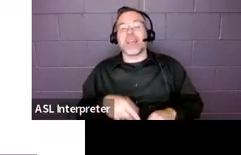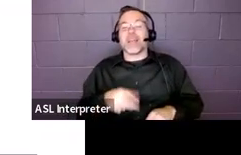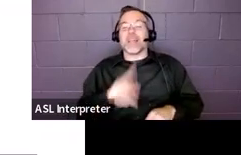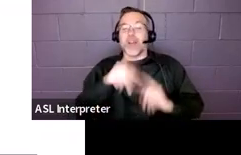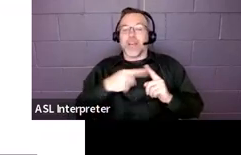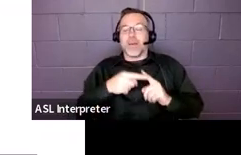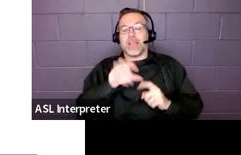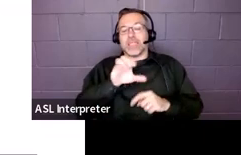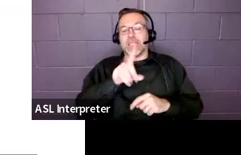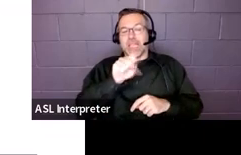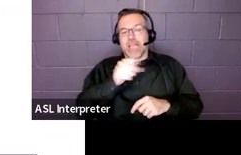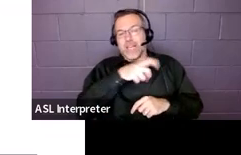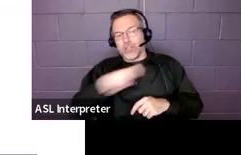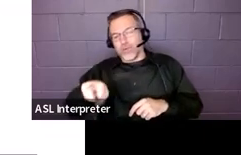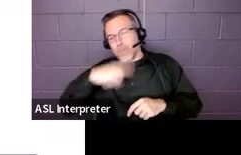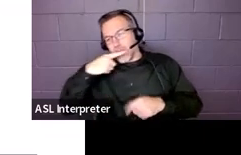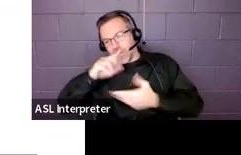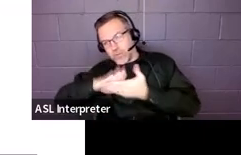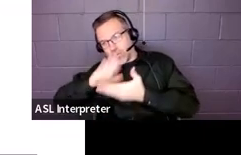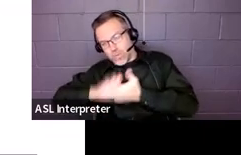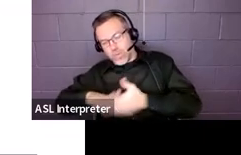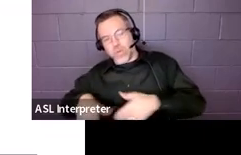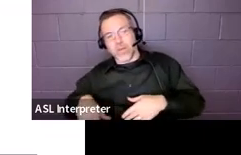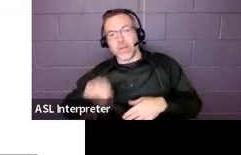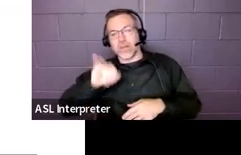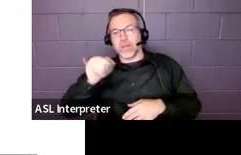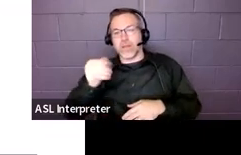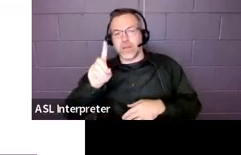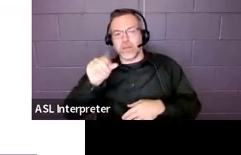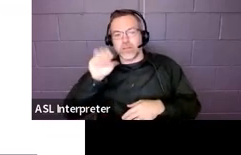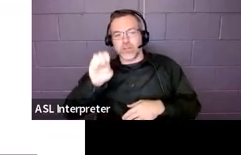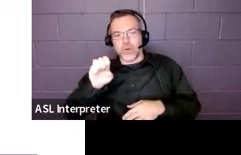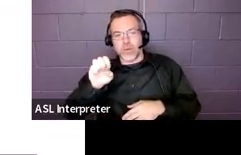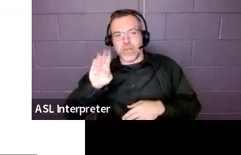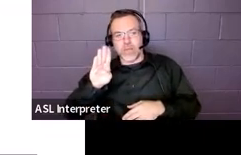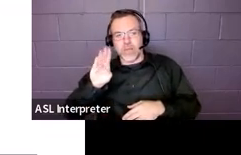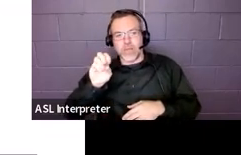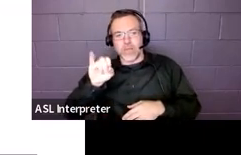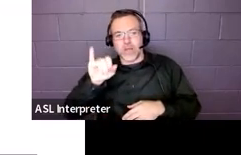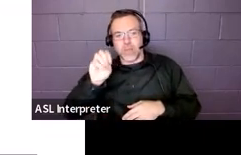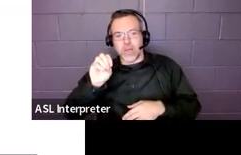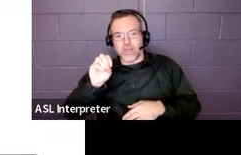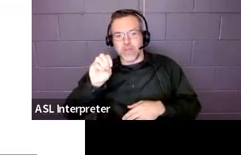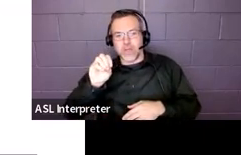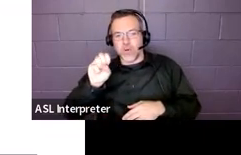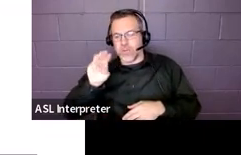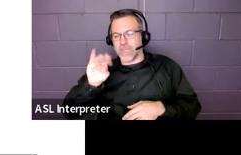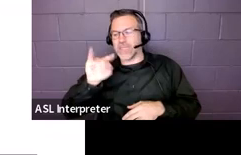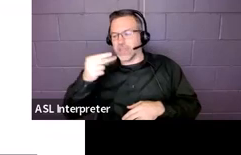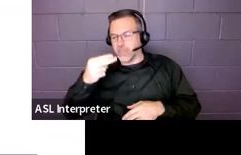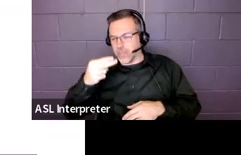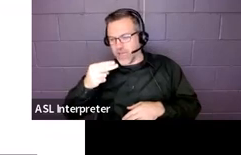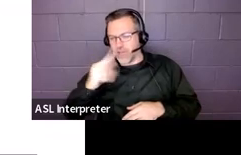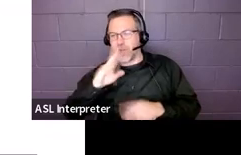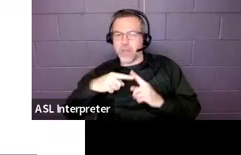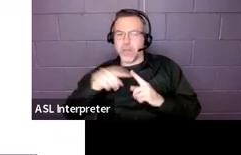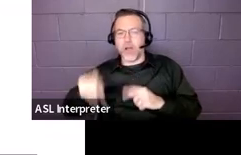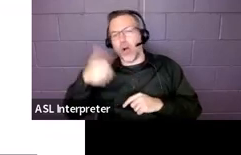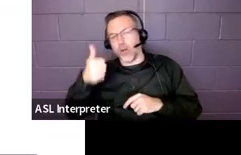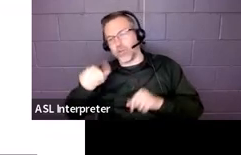from CDS to public school. We have Jody Basio-Smith coming in at the end of January to talk about the alternate assessment.